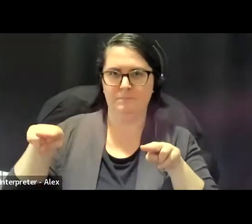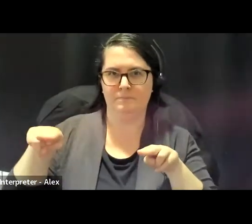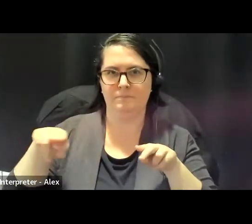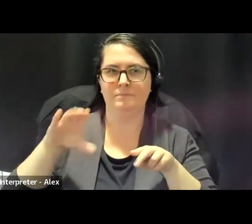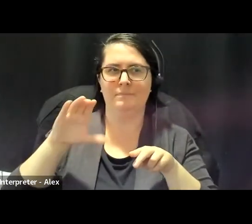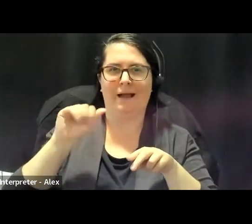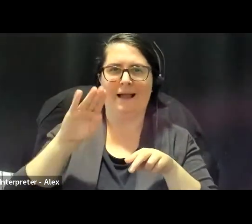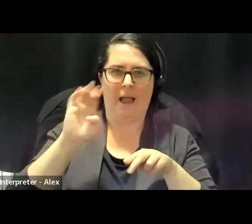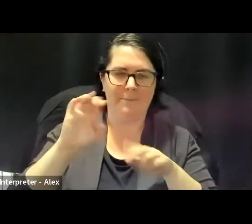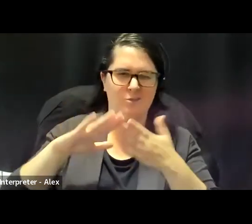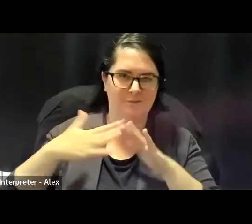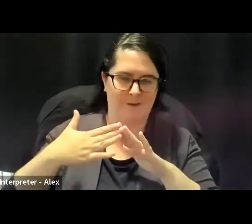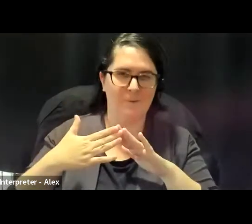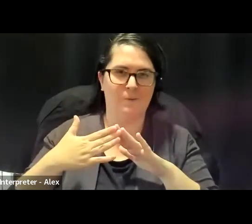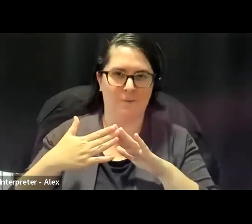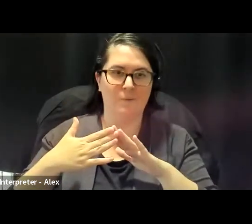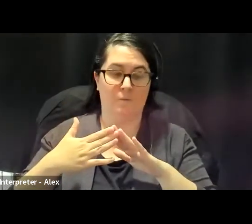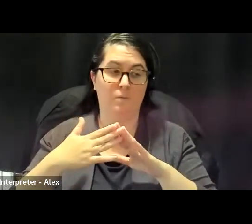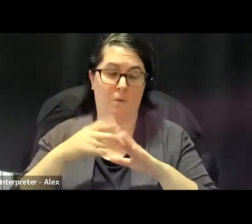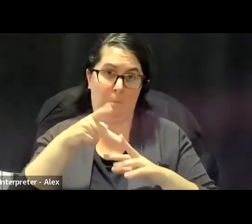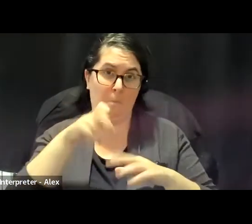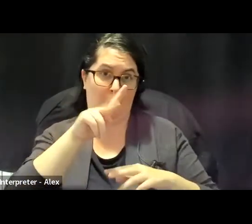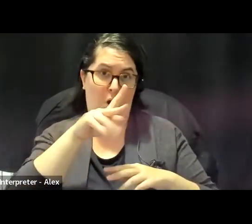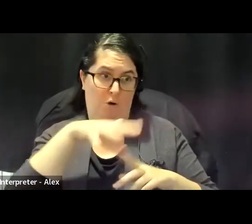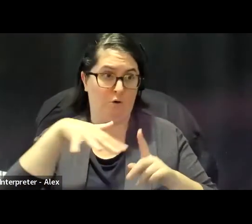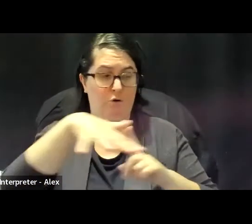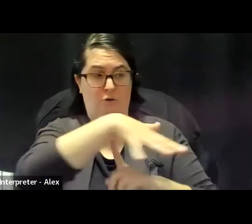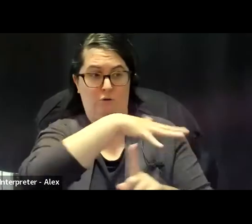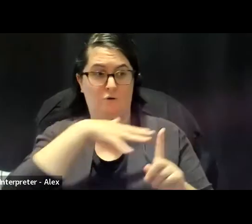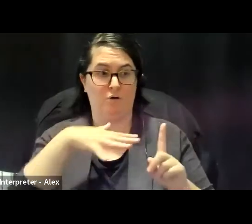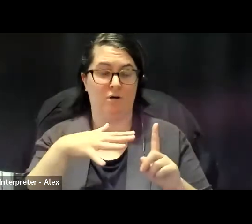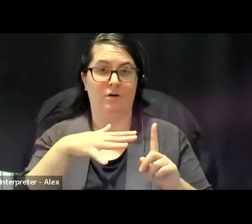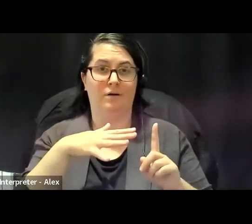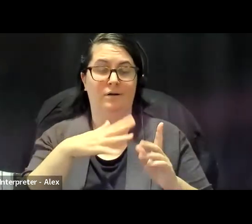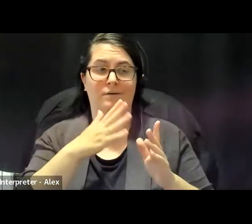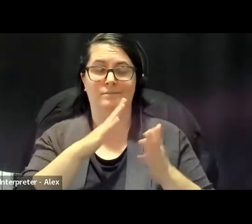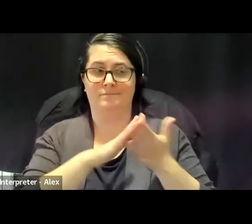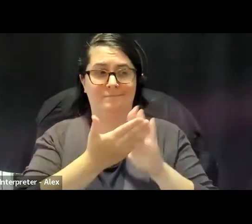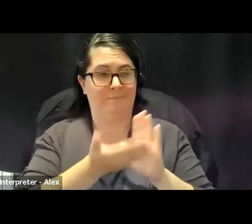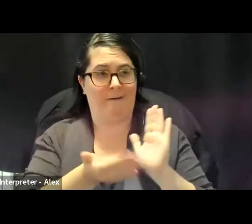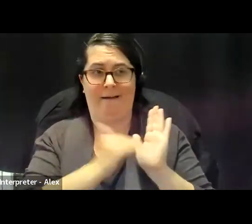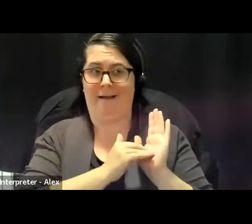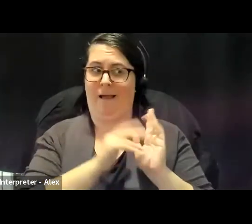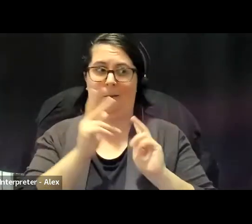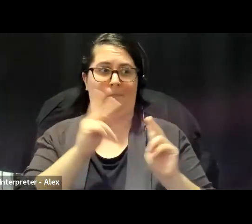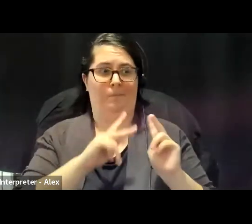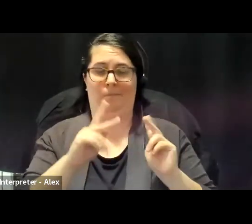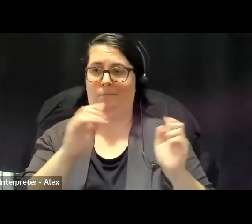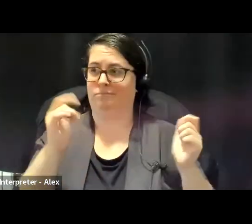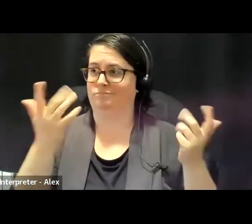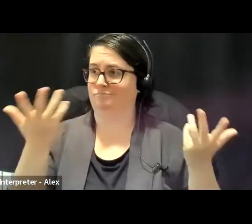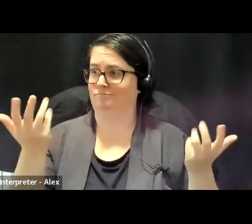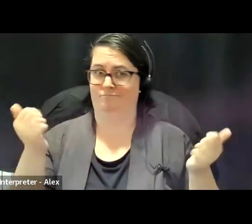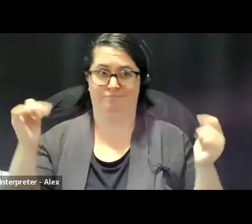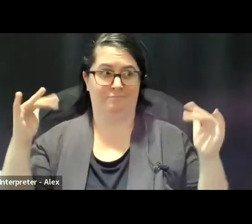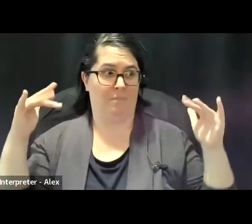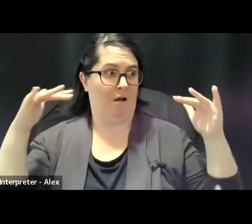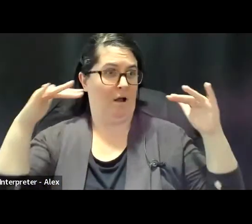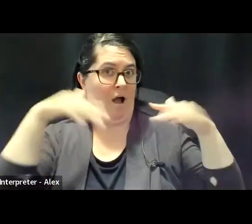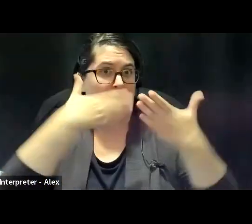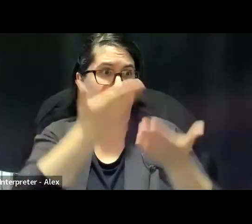town. In a park that is, you know, become another site of where people just have ended up